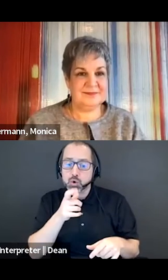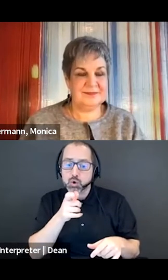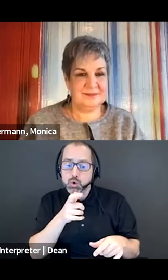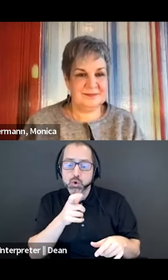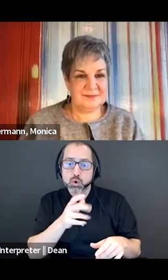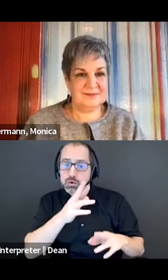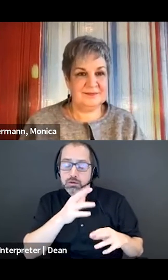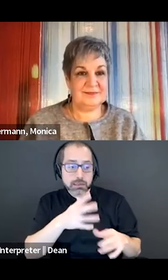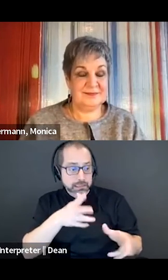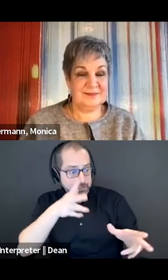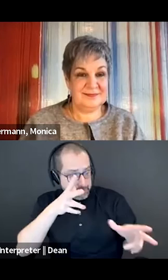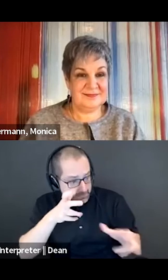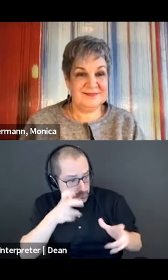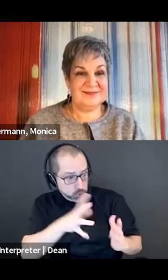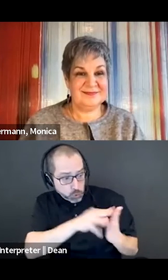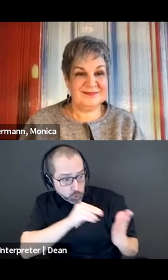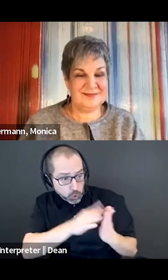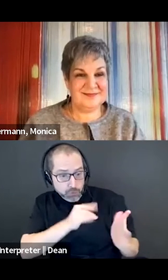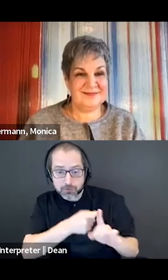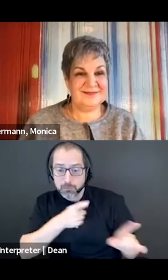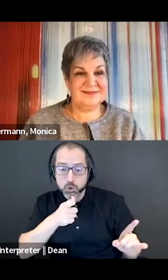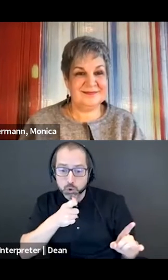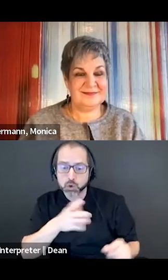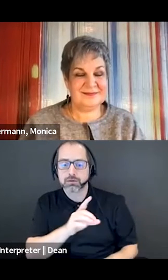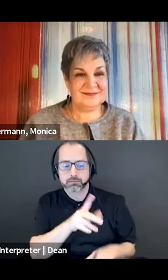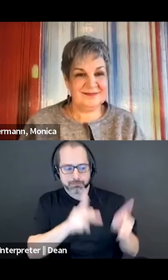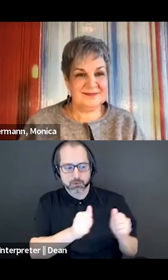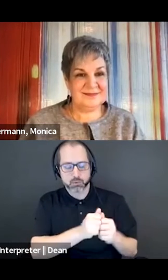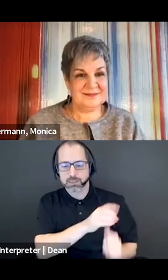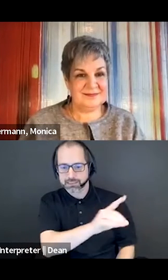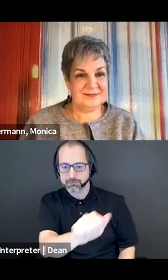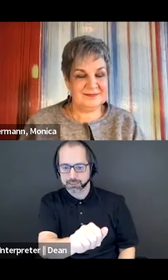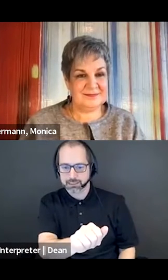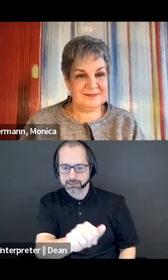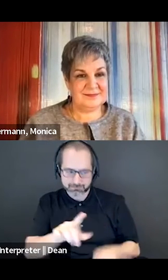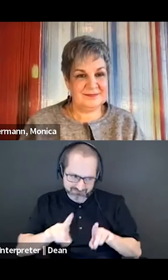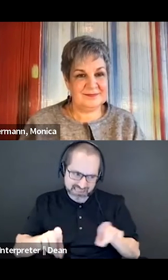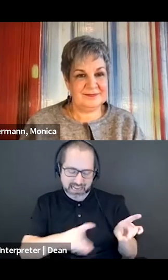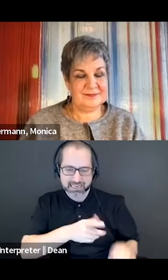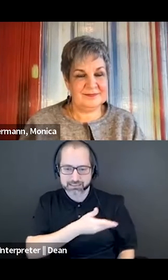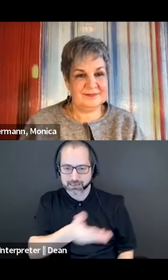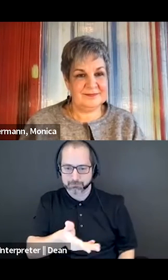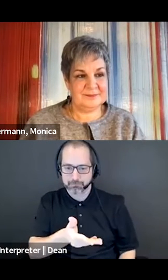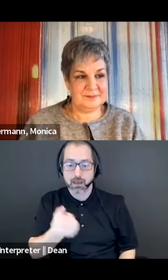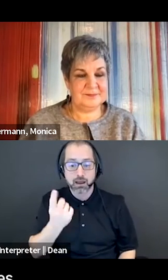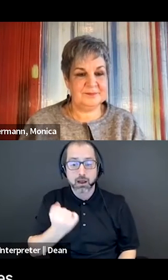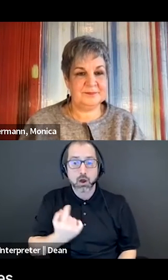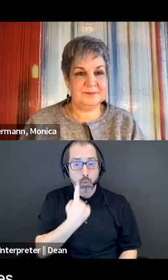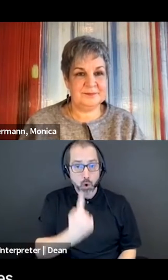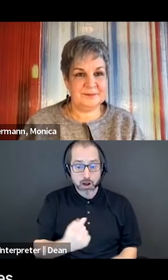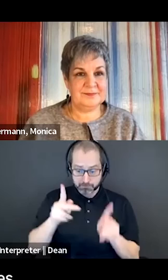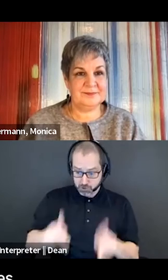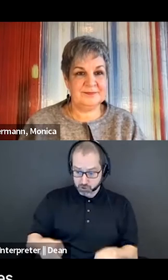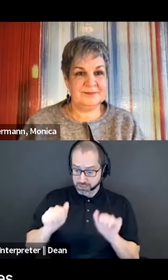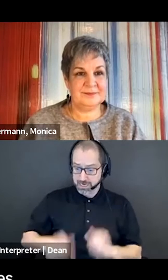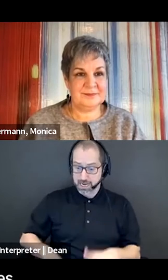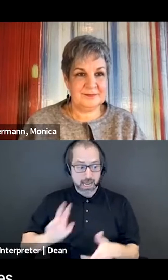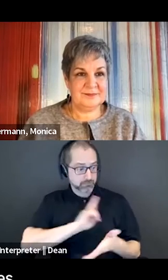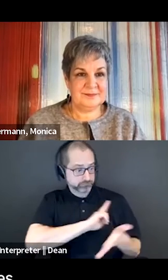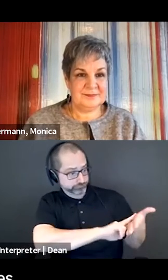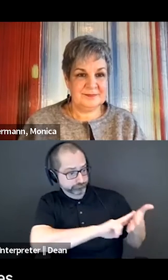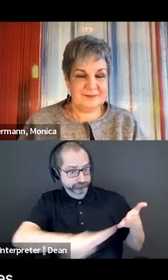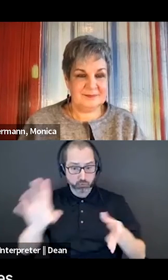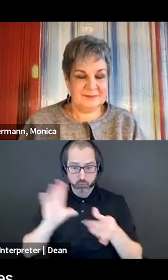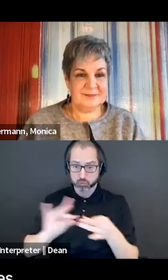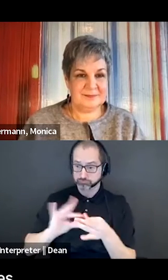And so I just want to reiterate that, but also that no one of us can speak for all of us. So I can